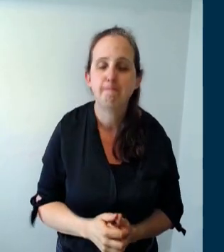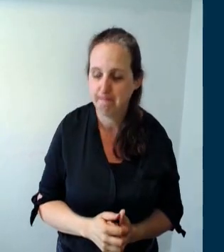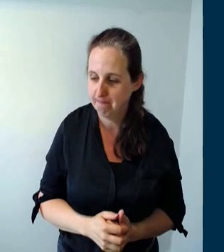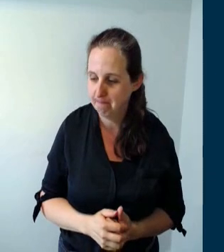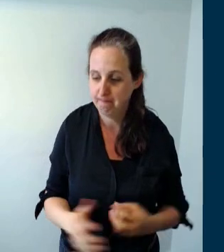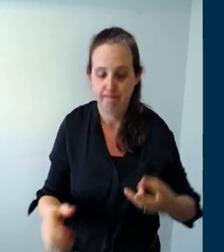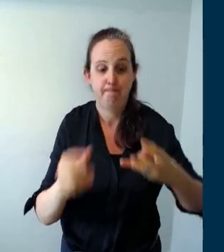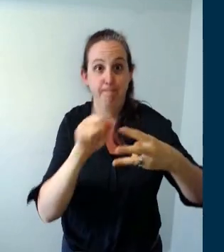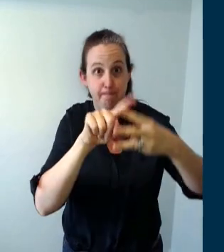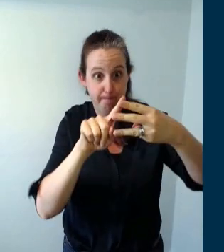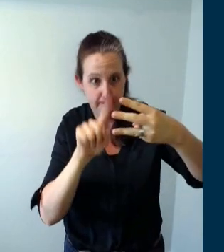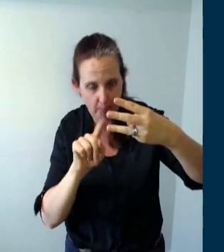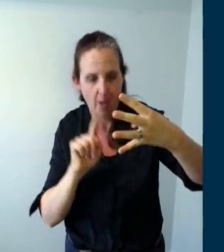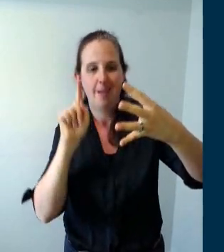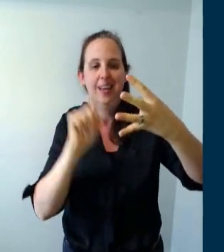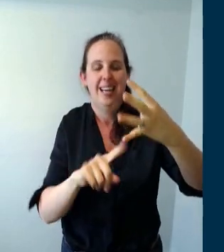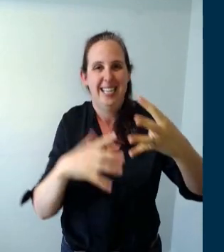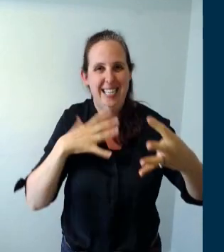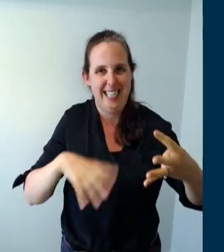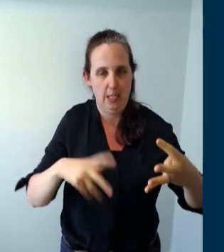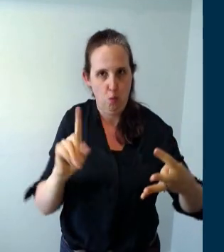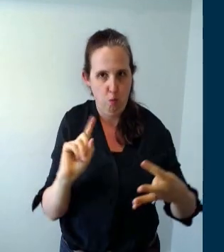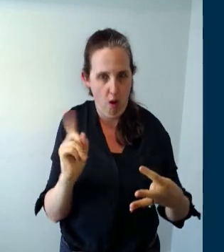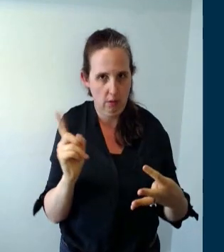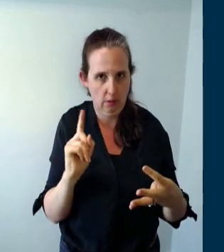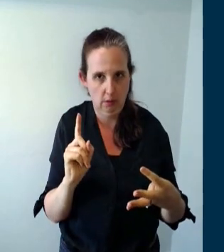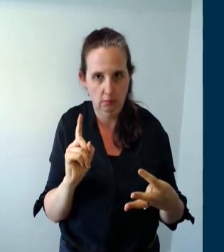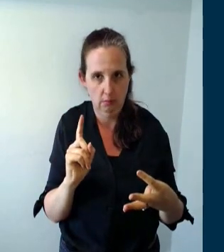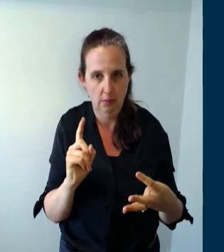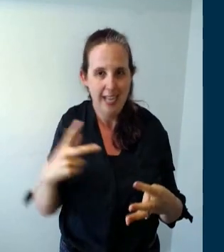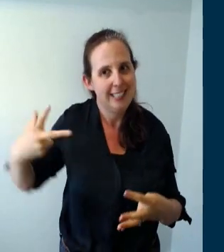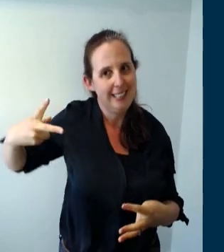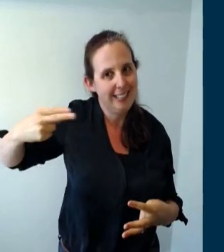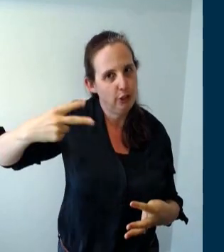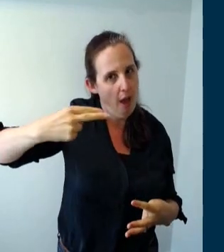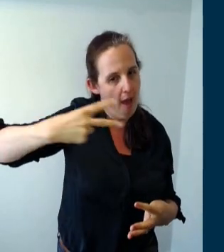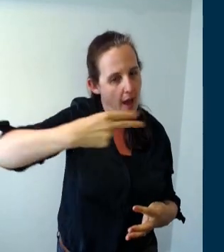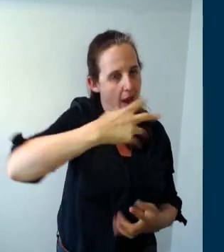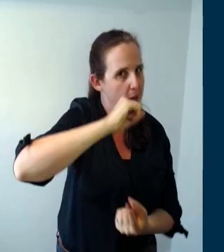you're also going to need trusty scissors